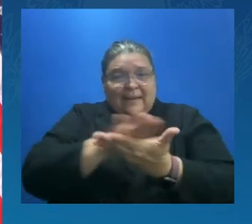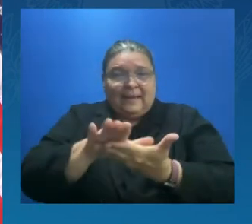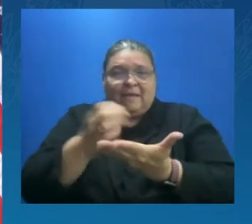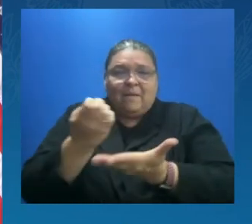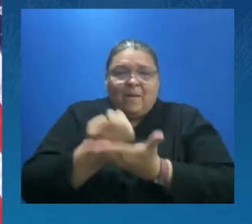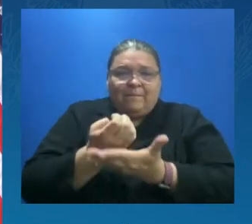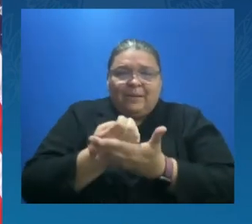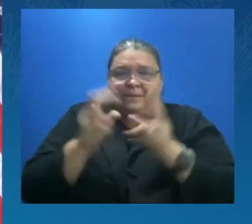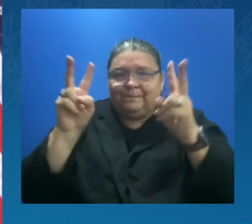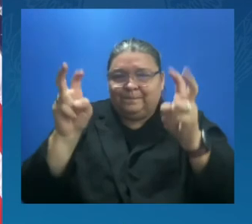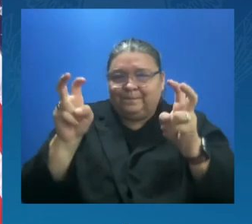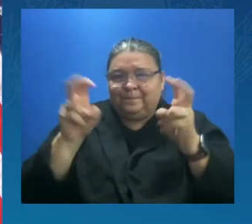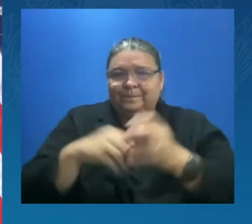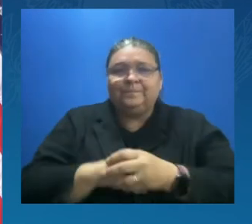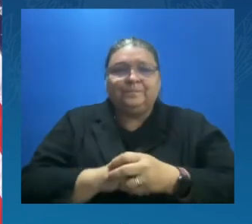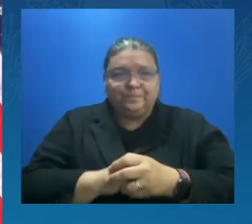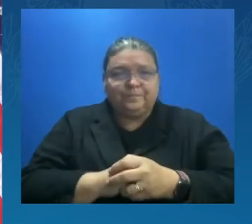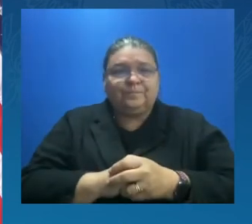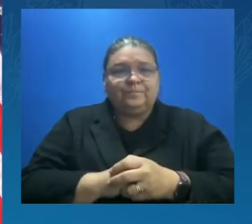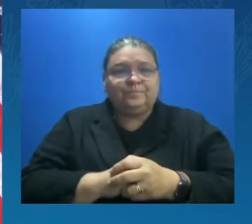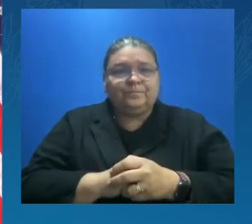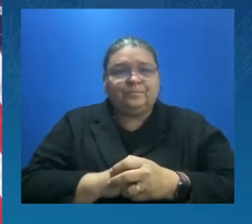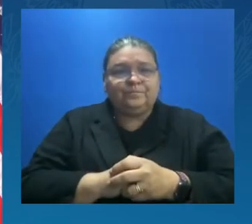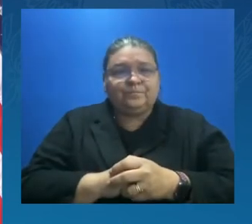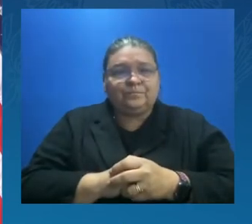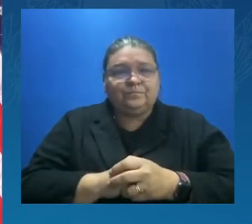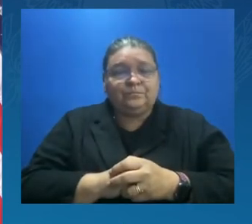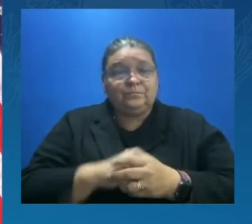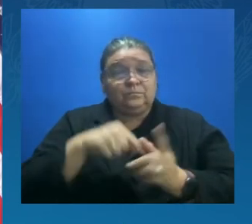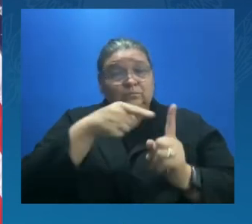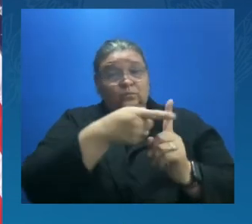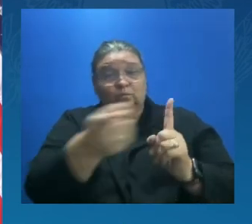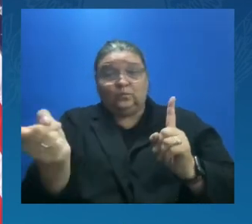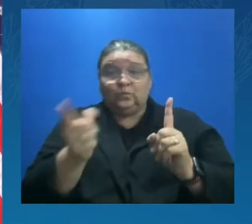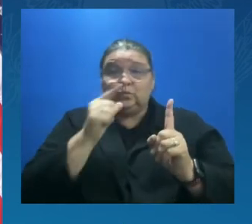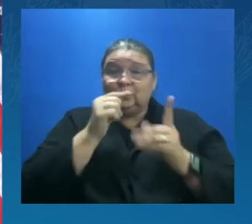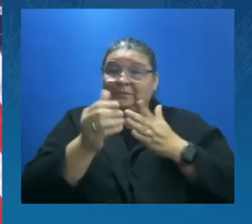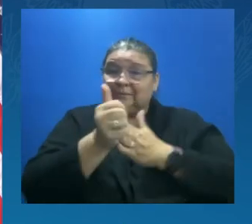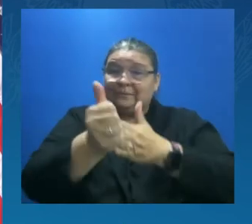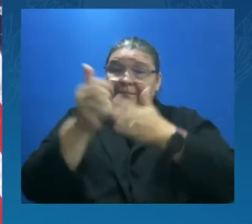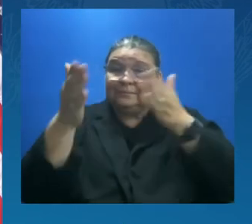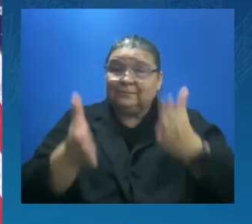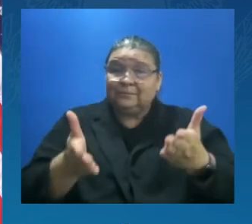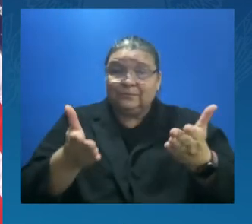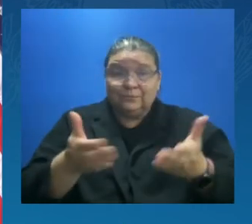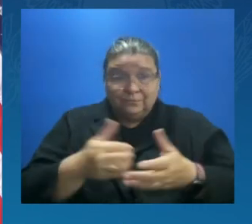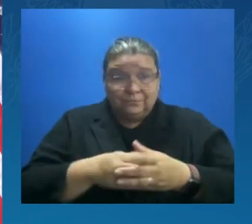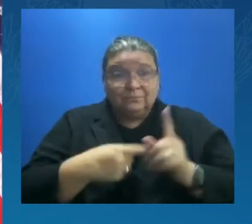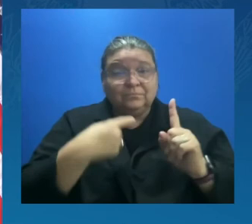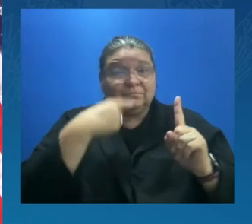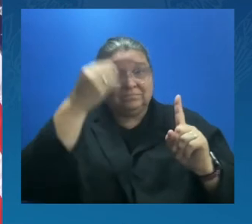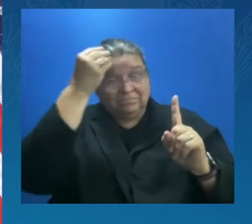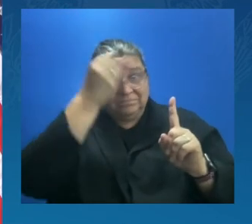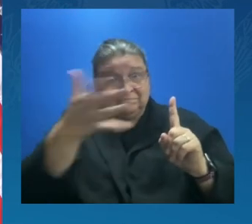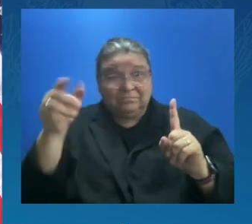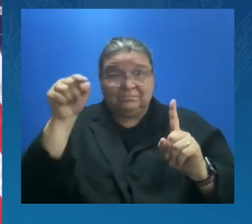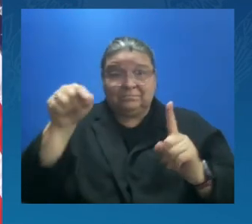So, to the leaders here, I say, Miami, together we are building that future.